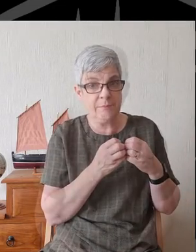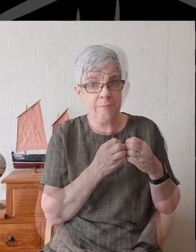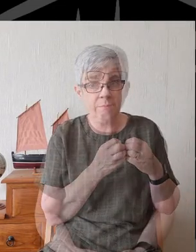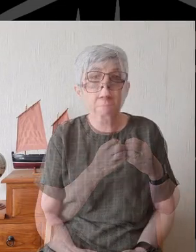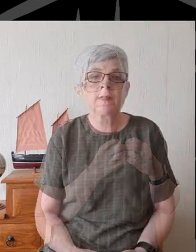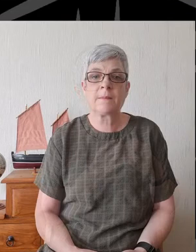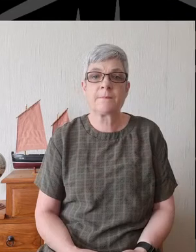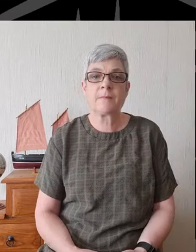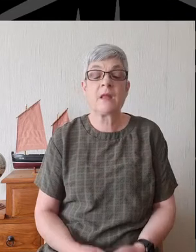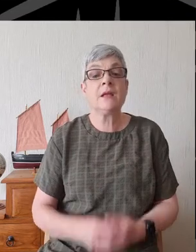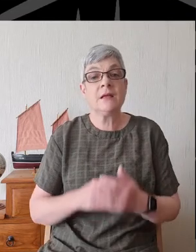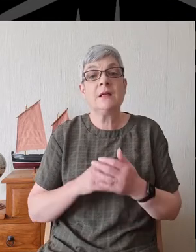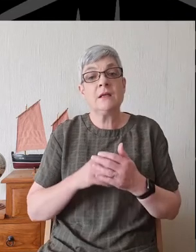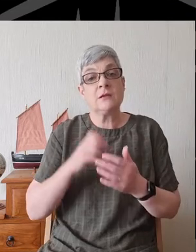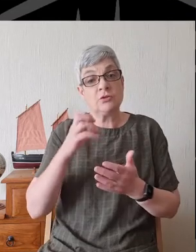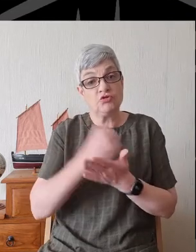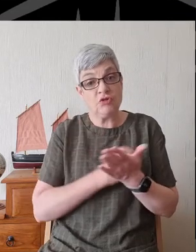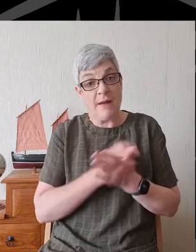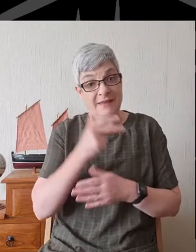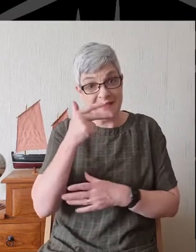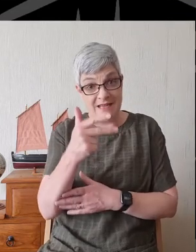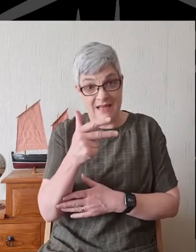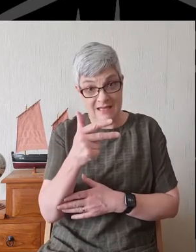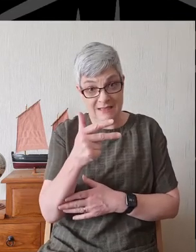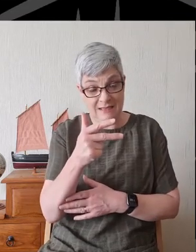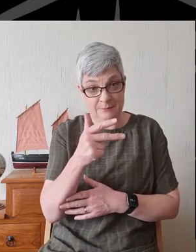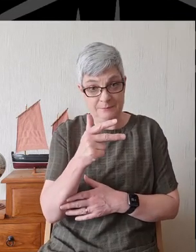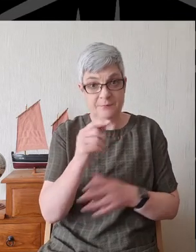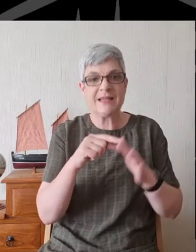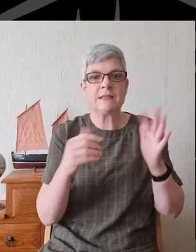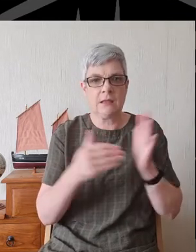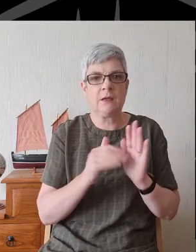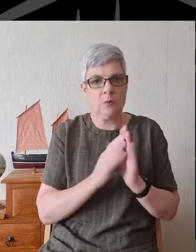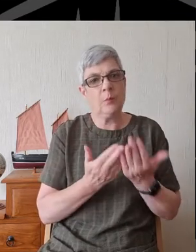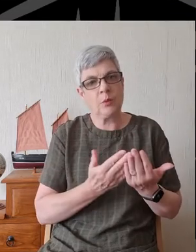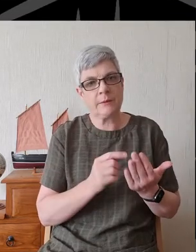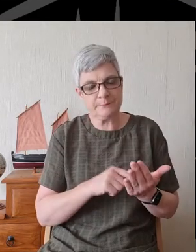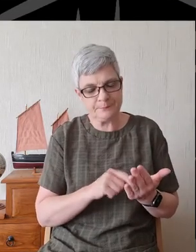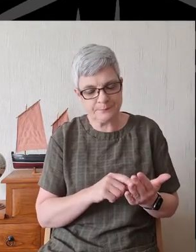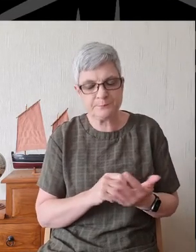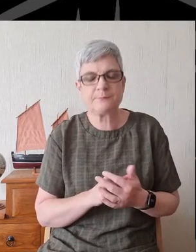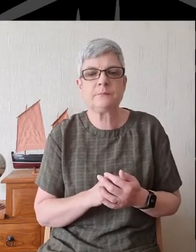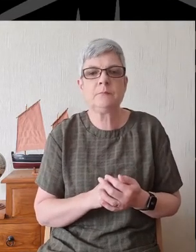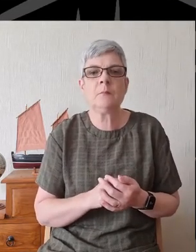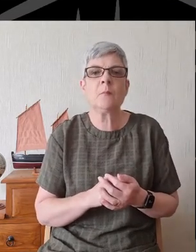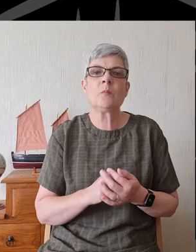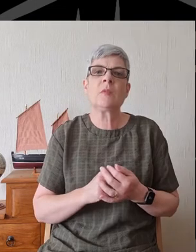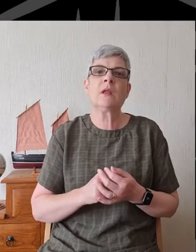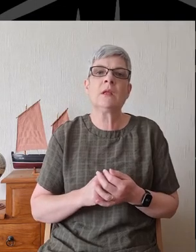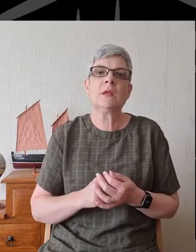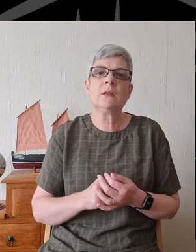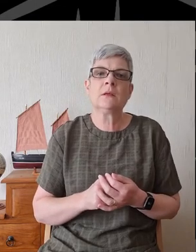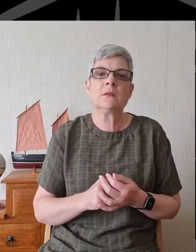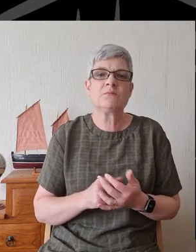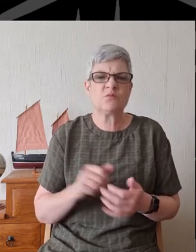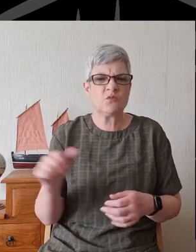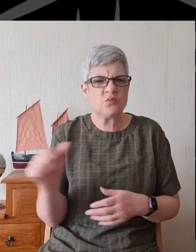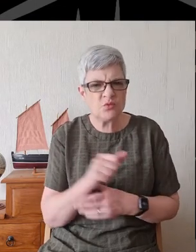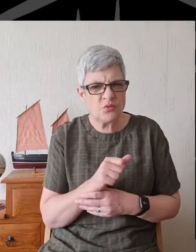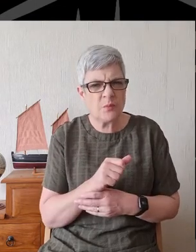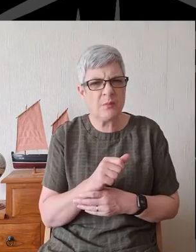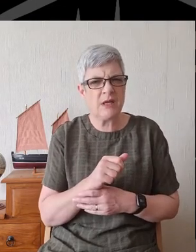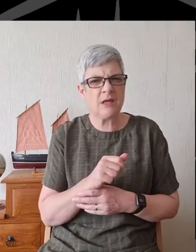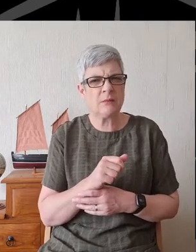Now this eighth chapter of the book of Ezekiel ought to be